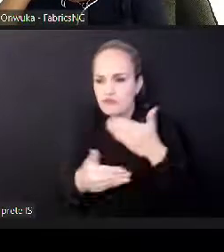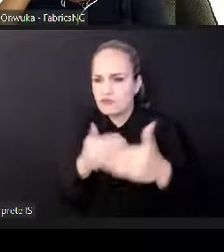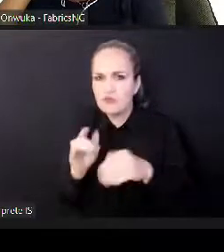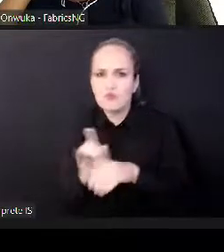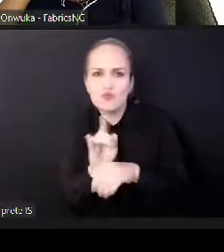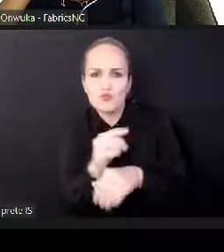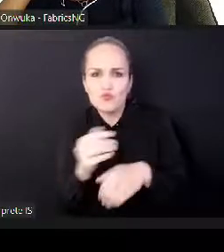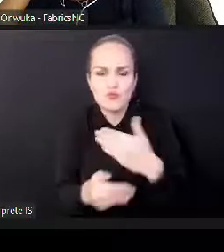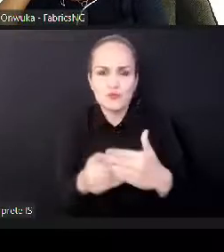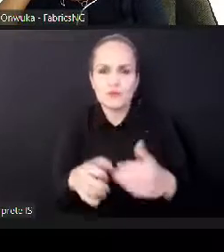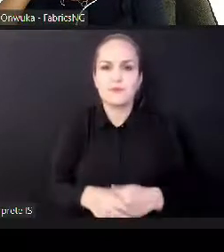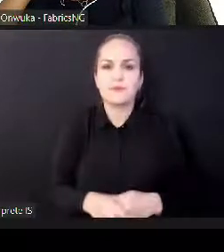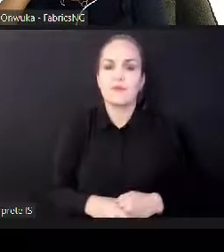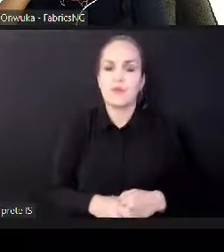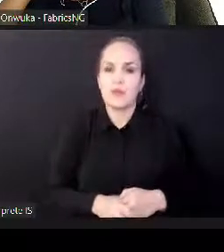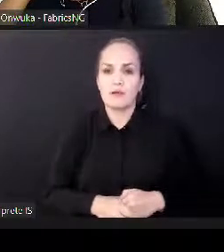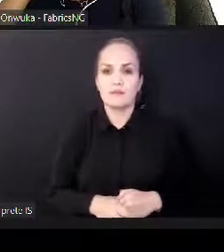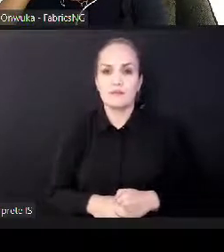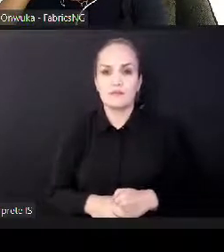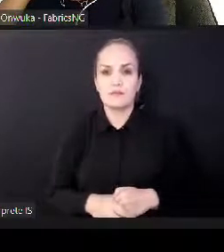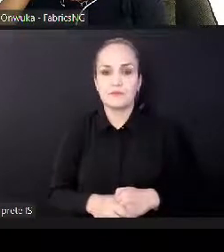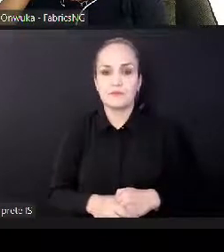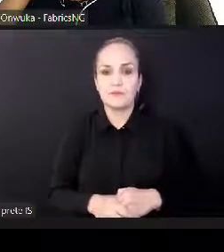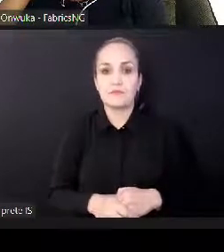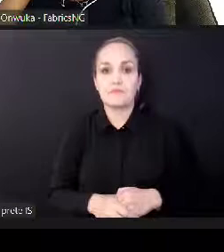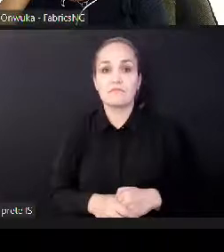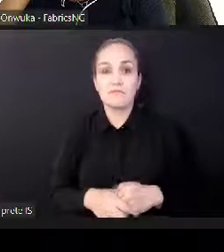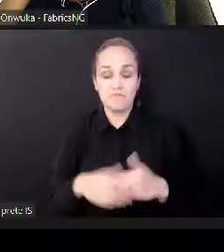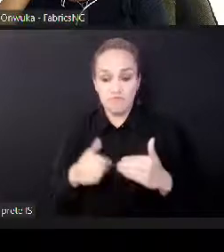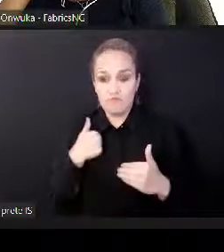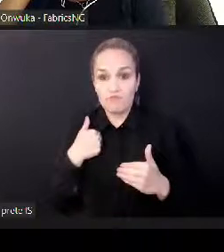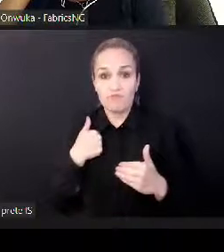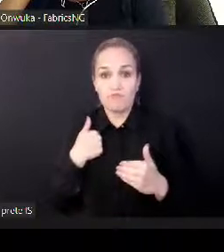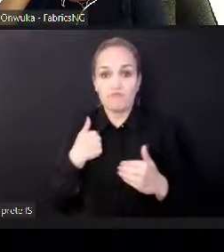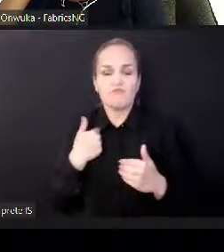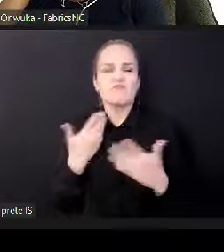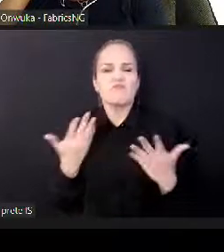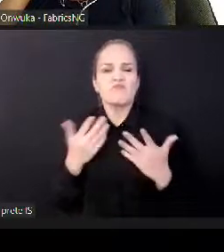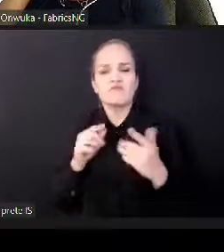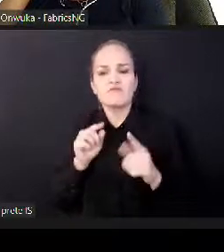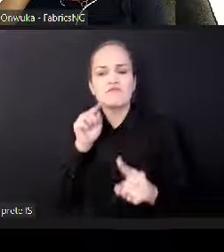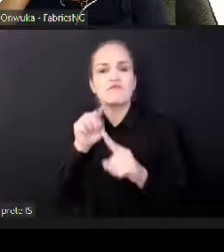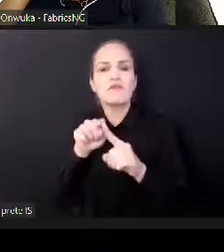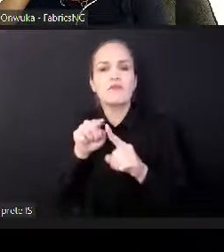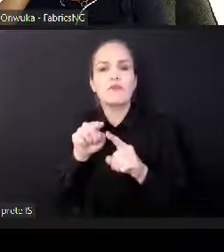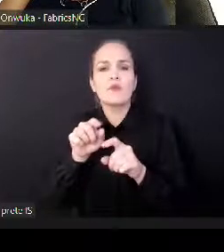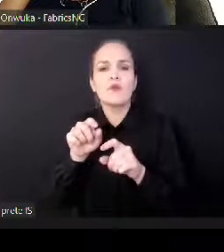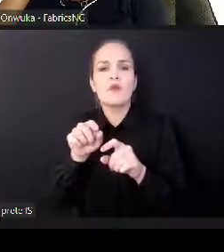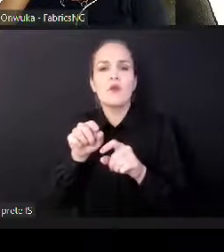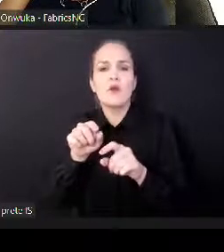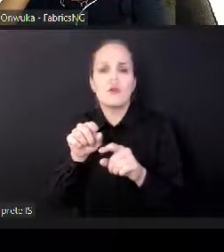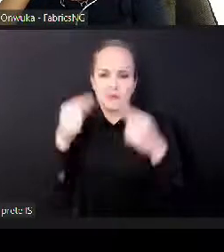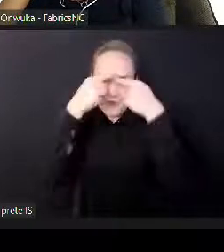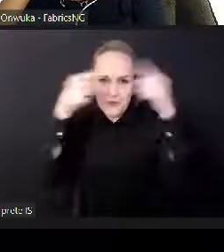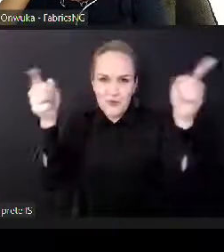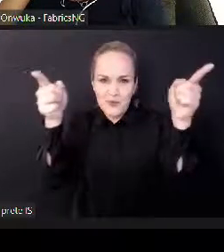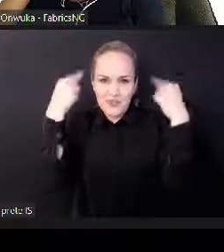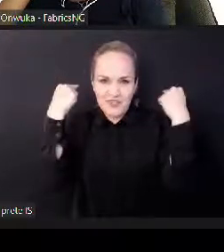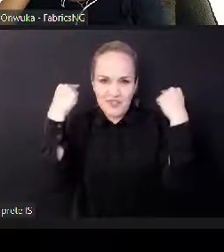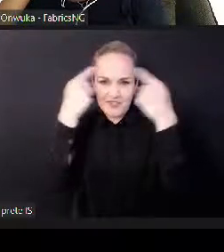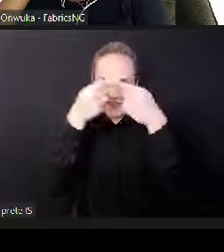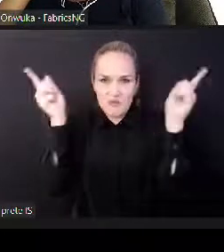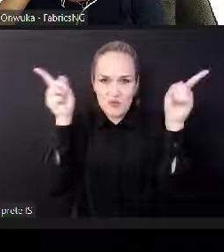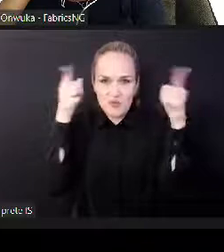on around our portfolio of investments thanks to our partners in Europe and our partners